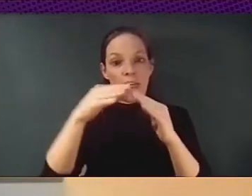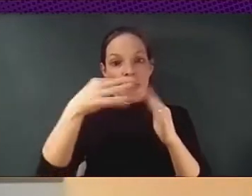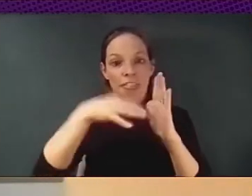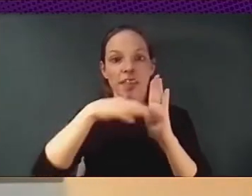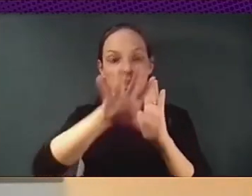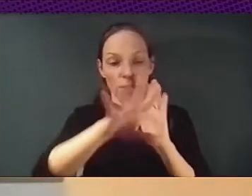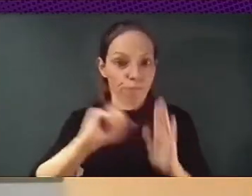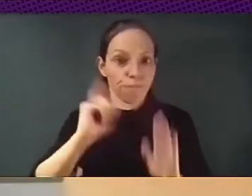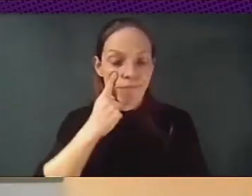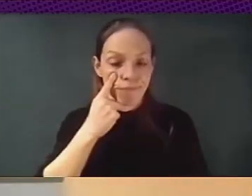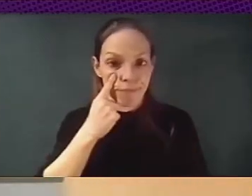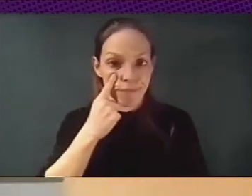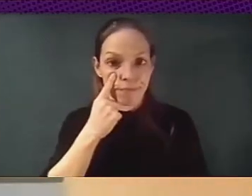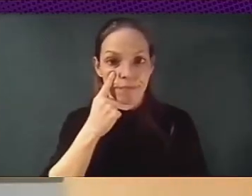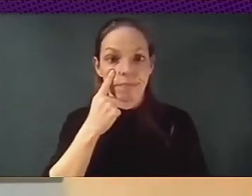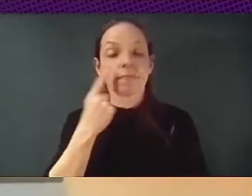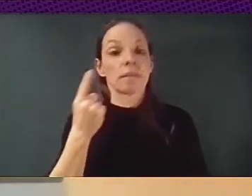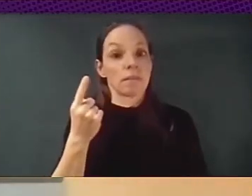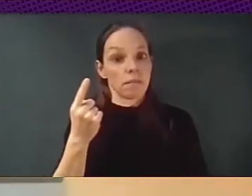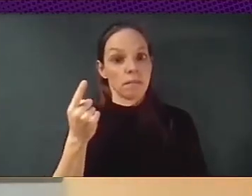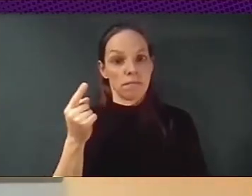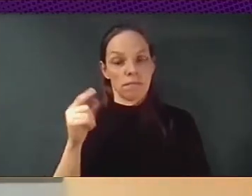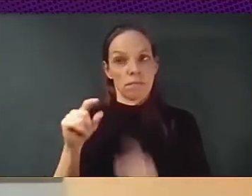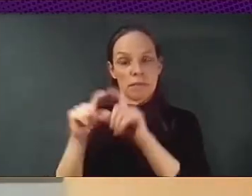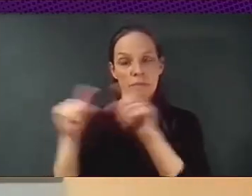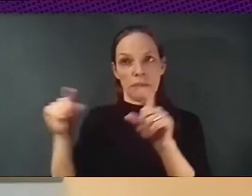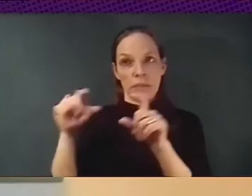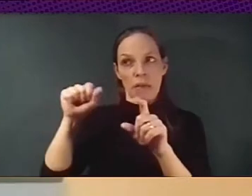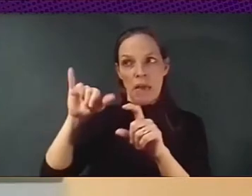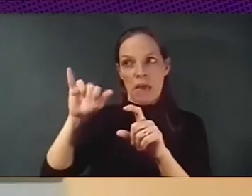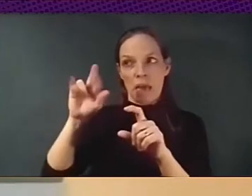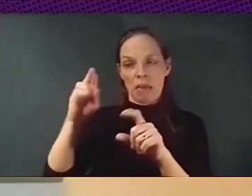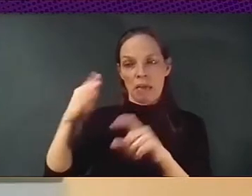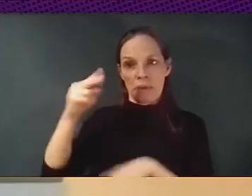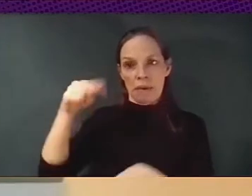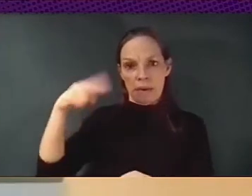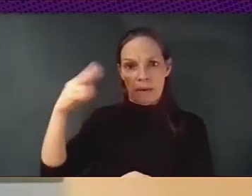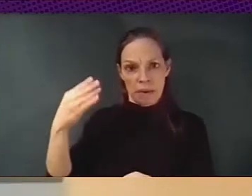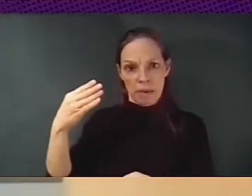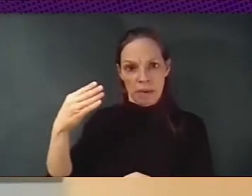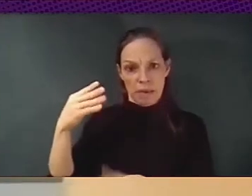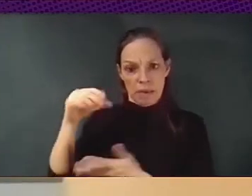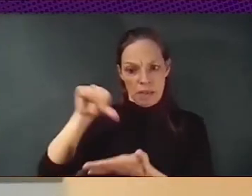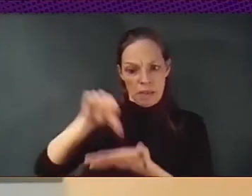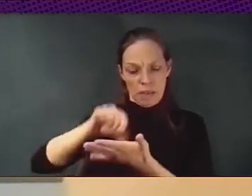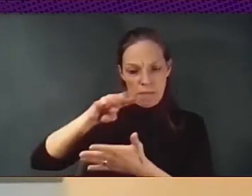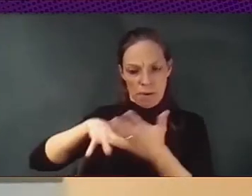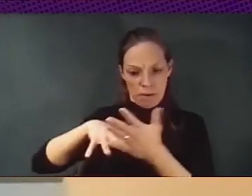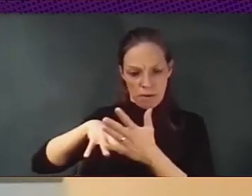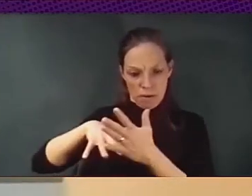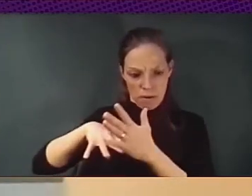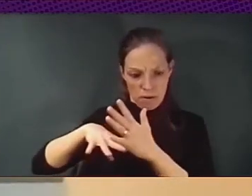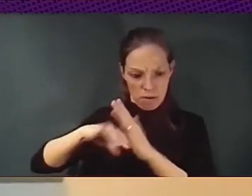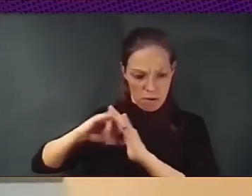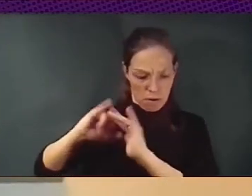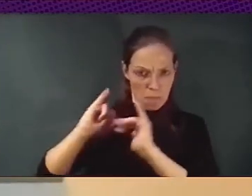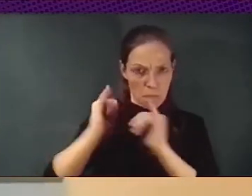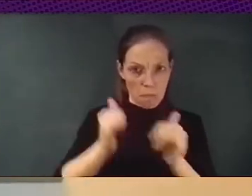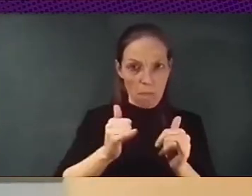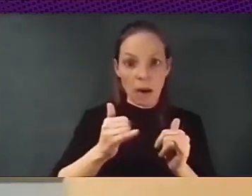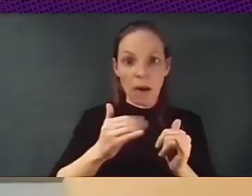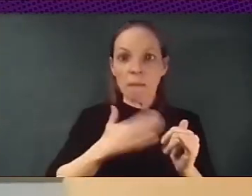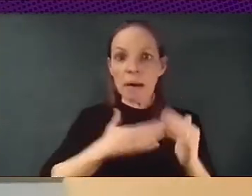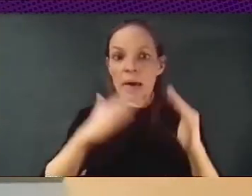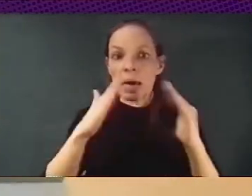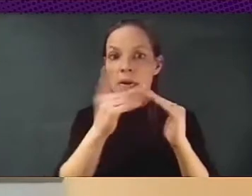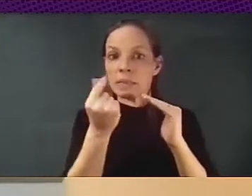affecting the price of housing in our city? It was impossible, because we did not have access to the data of